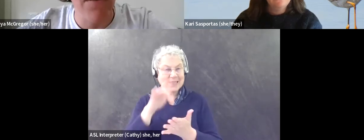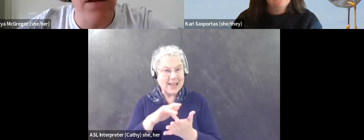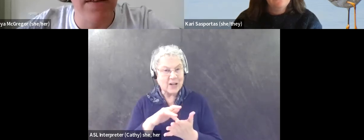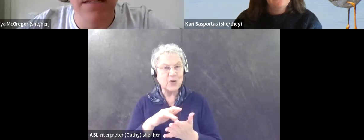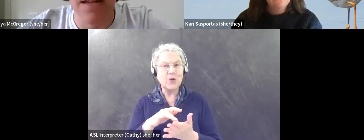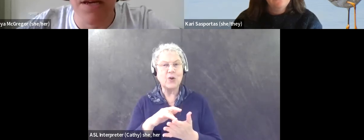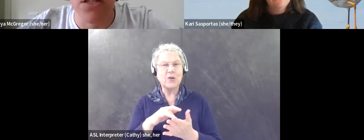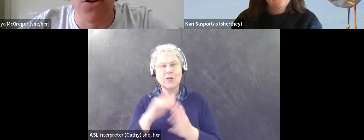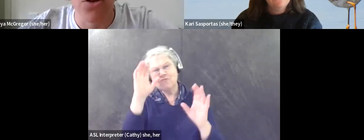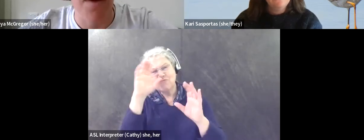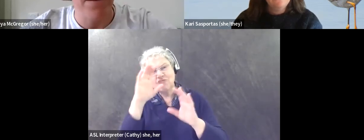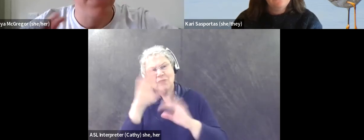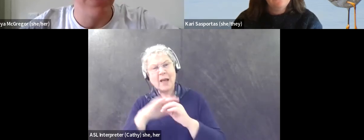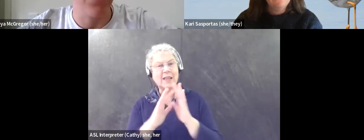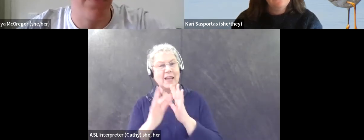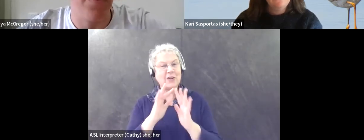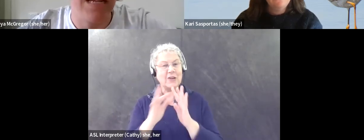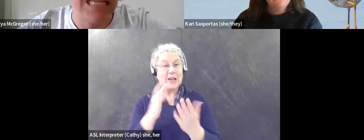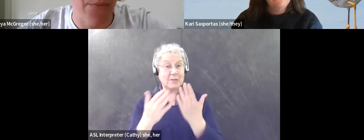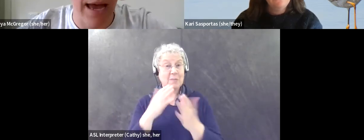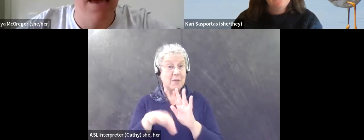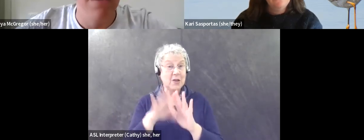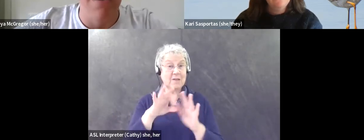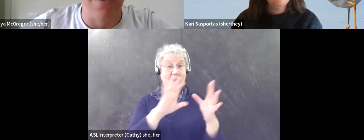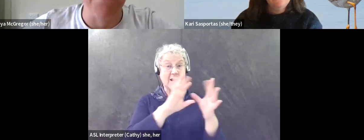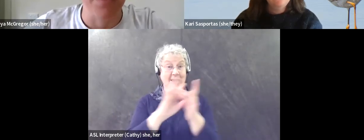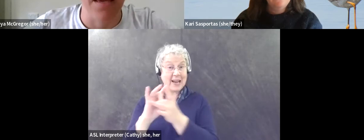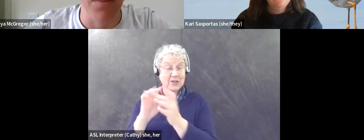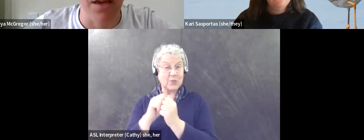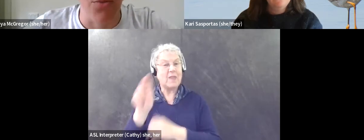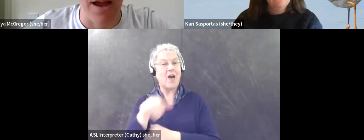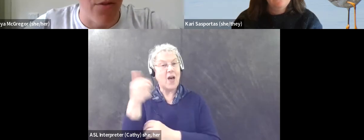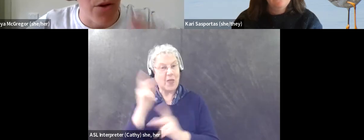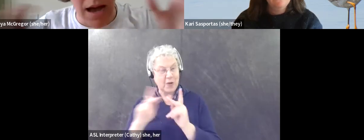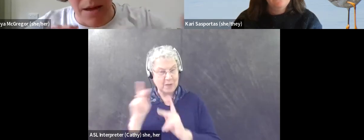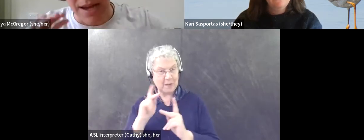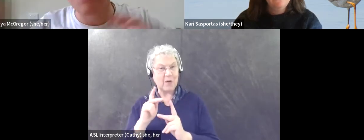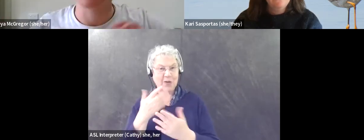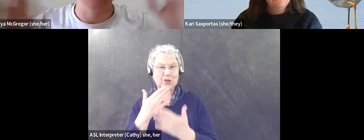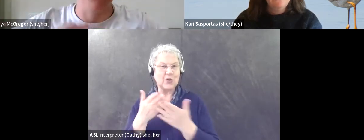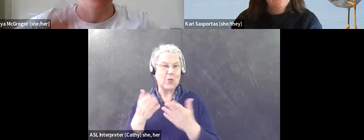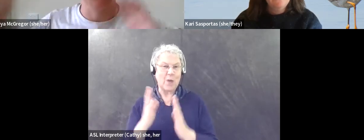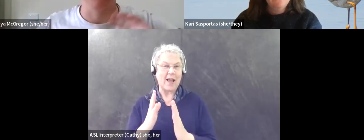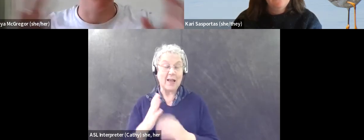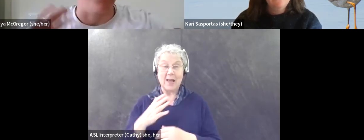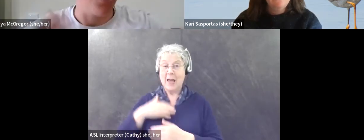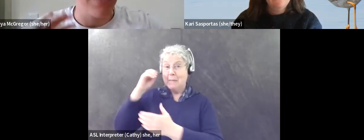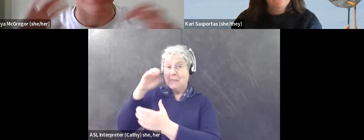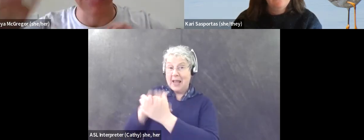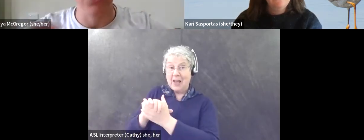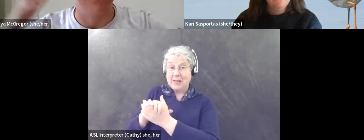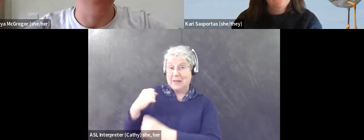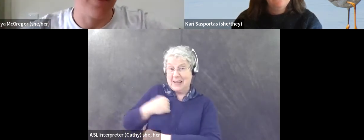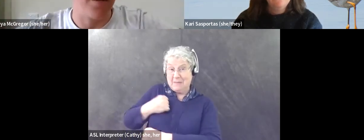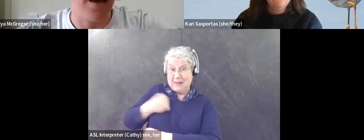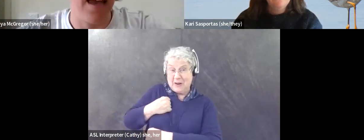poke around on the internet because you, you might be able to connect with other birders that way. Um, that can be a good way. I, I, my husband's in the army, so we've moved a lot